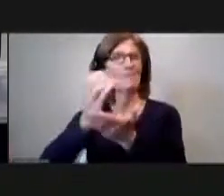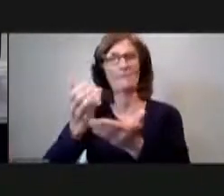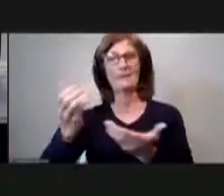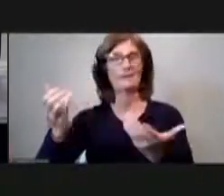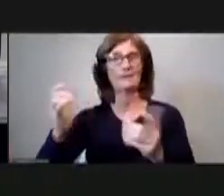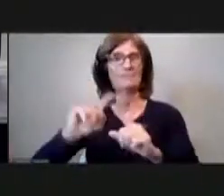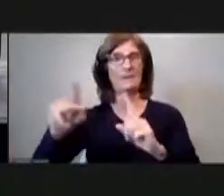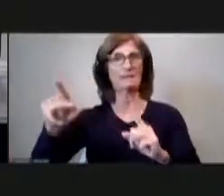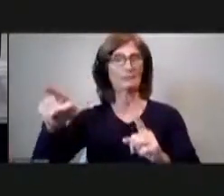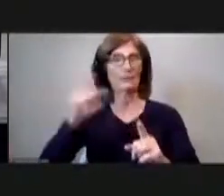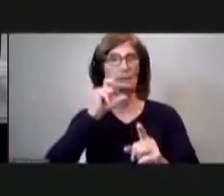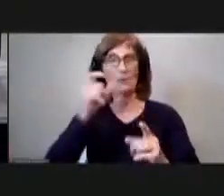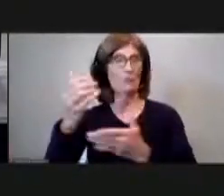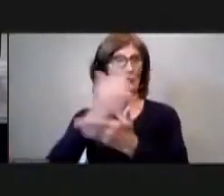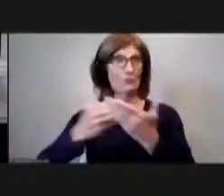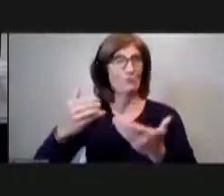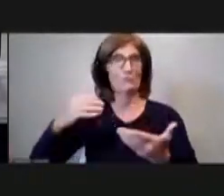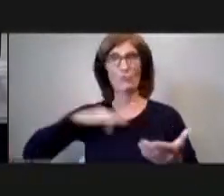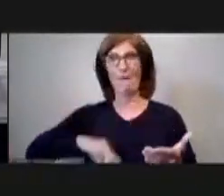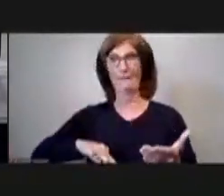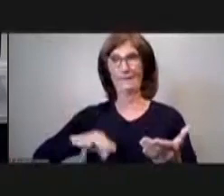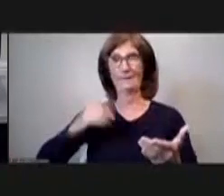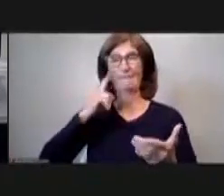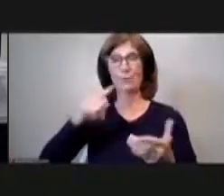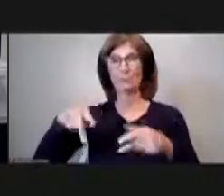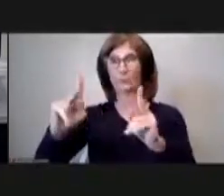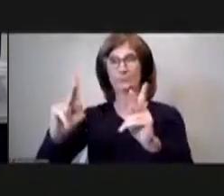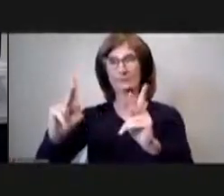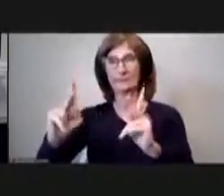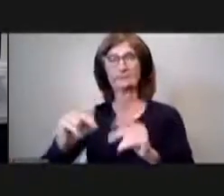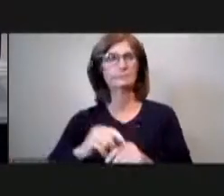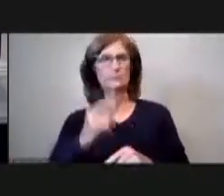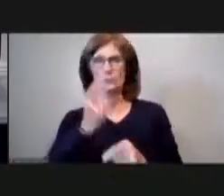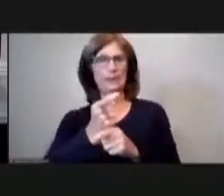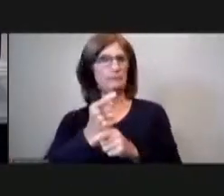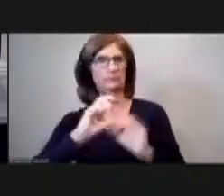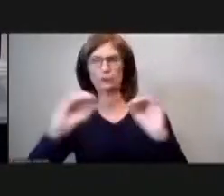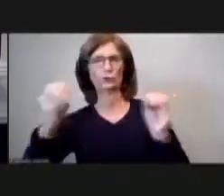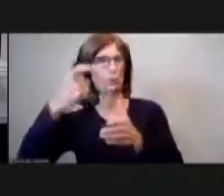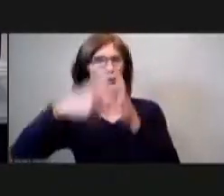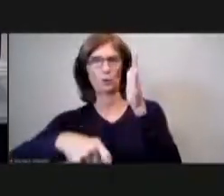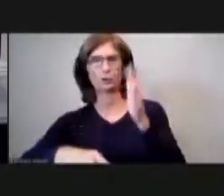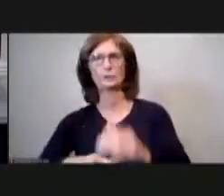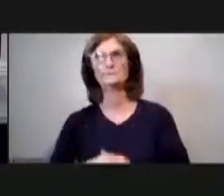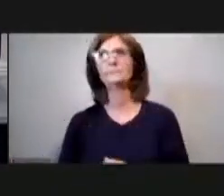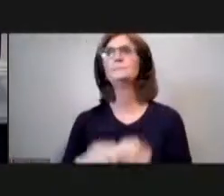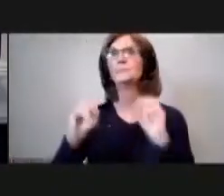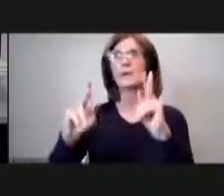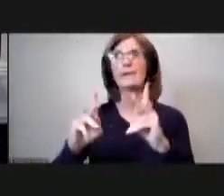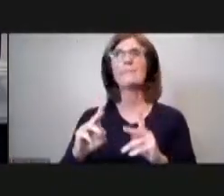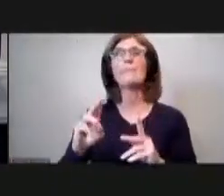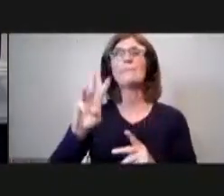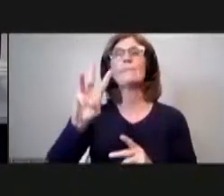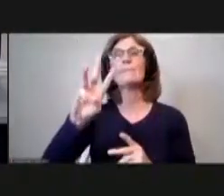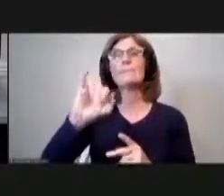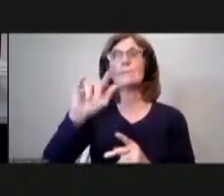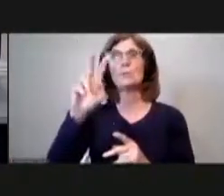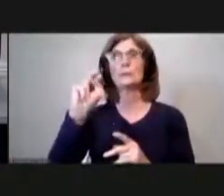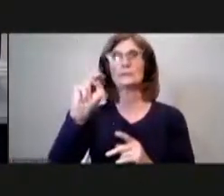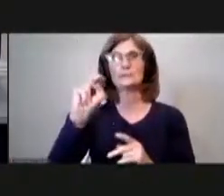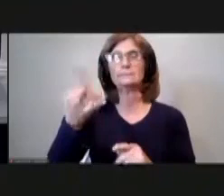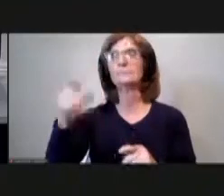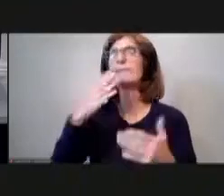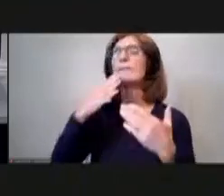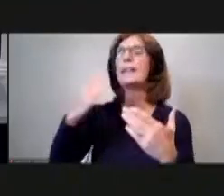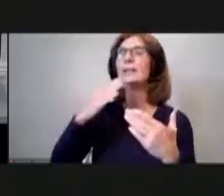of finances coming from permitting these fields correct thank you okay thank councilman wilson thank you and thank you